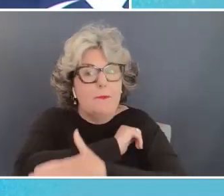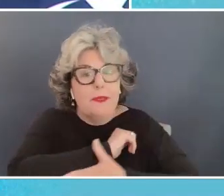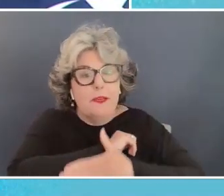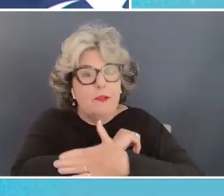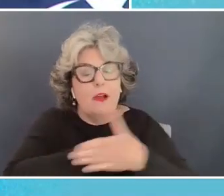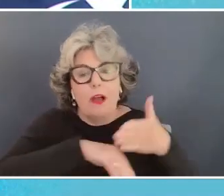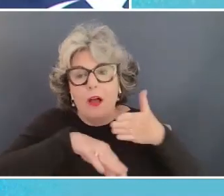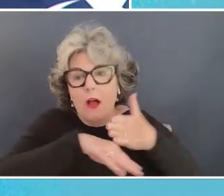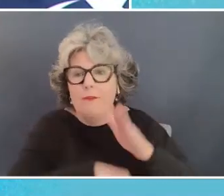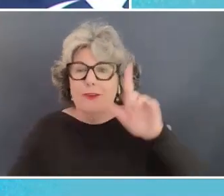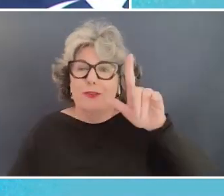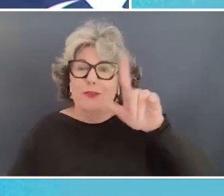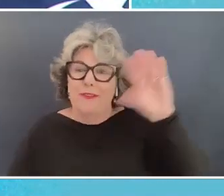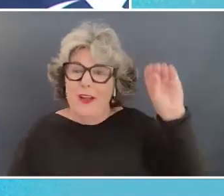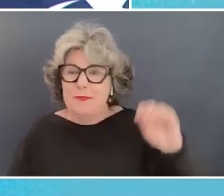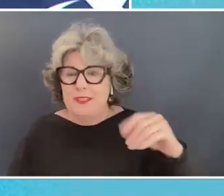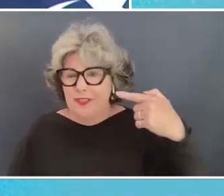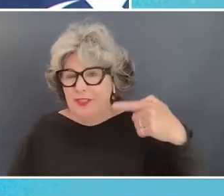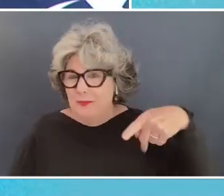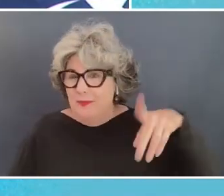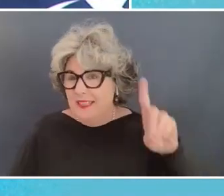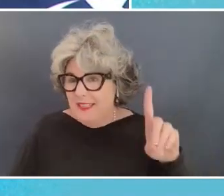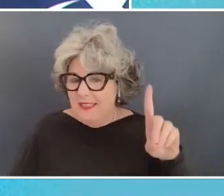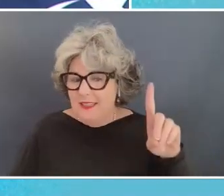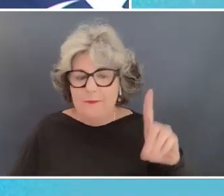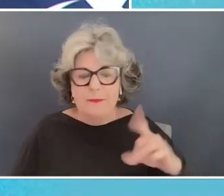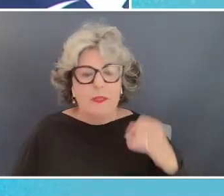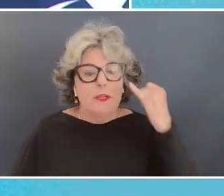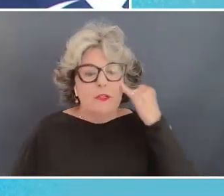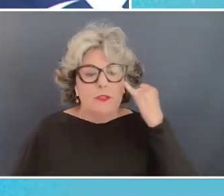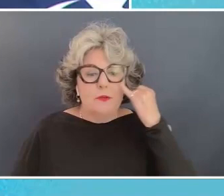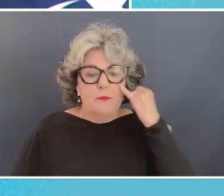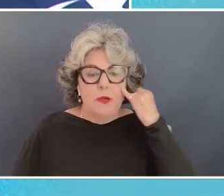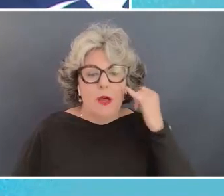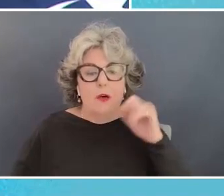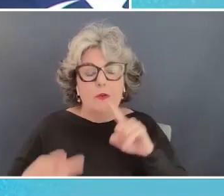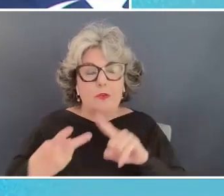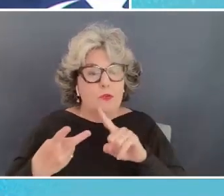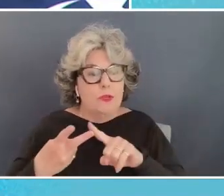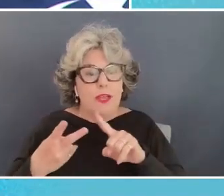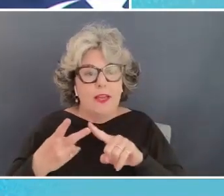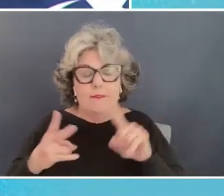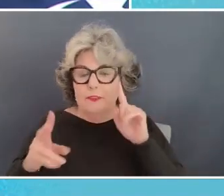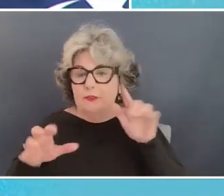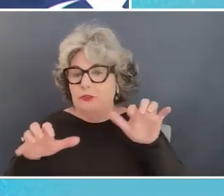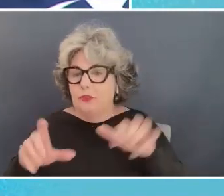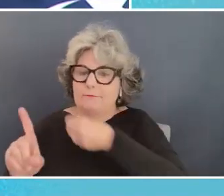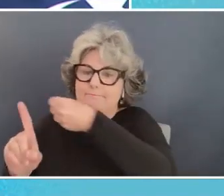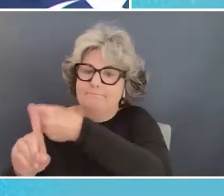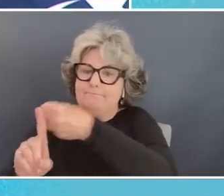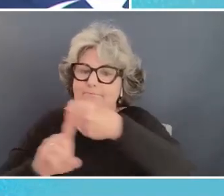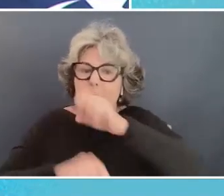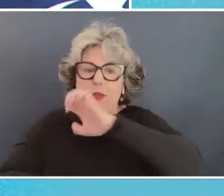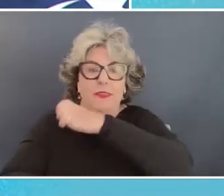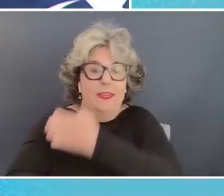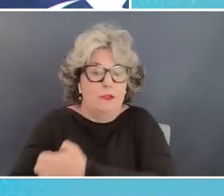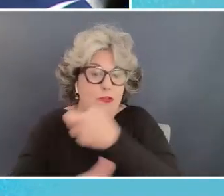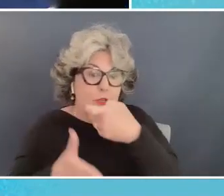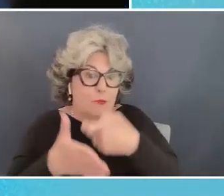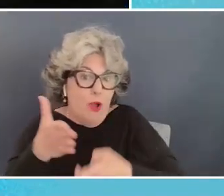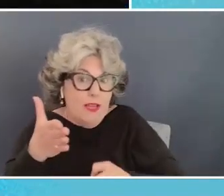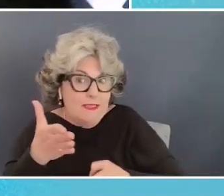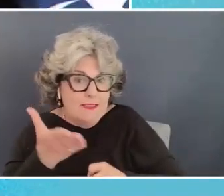so when we actually have these shocks um on the energy prices they bear a